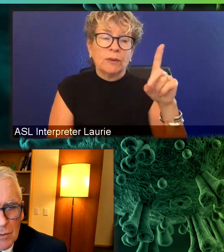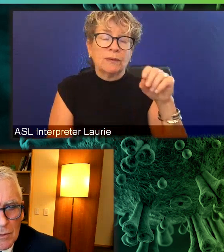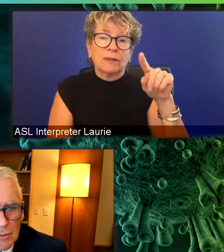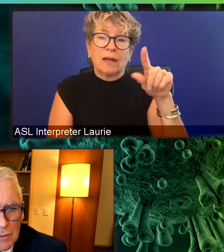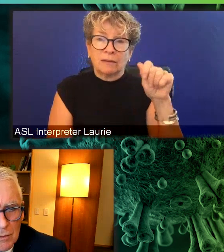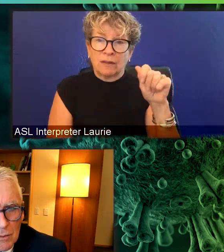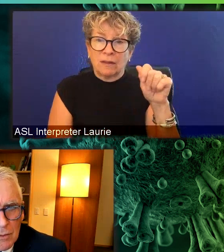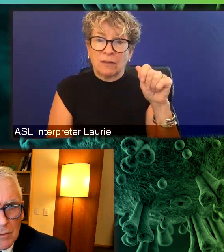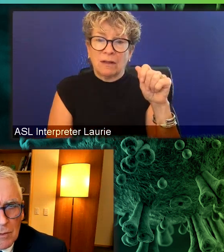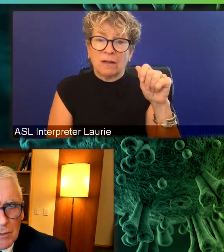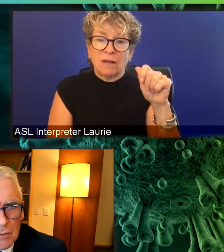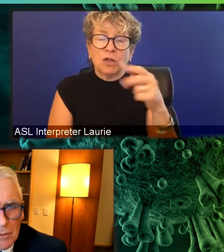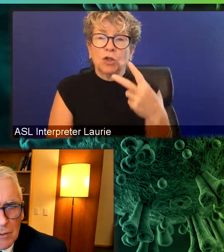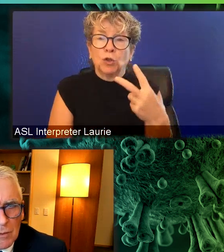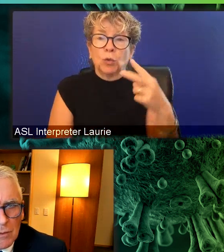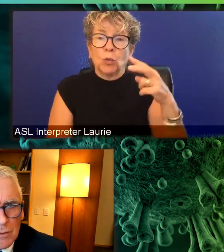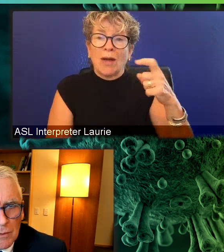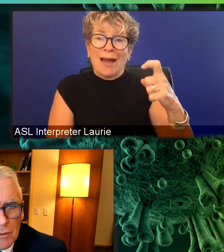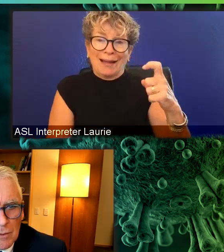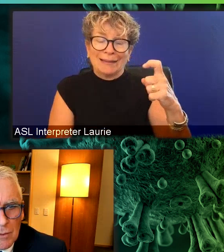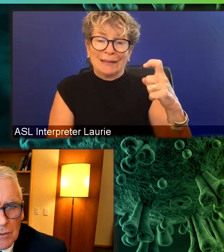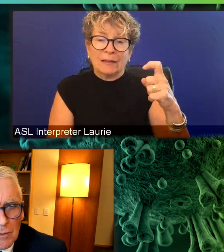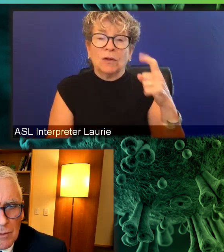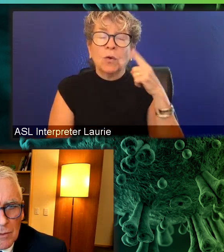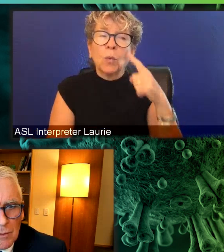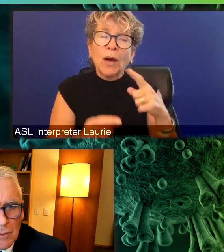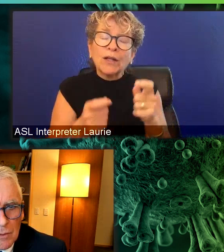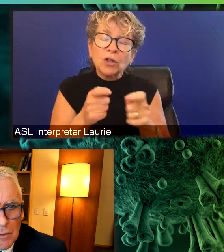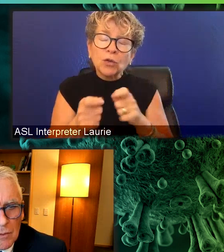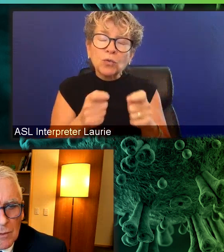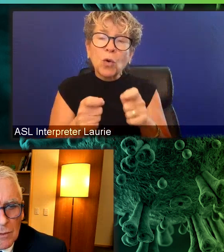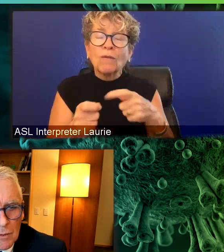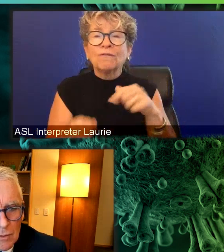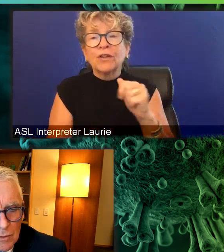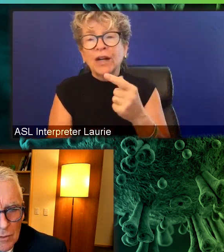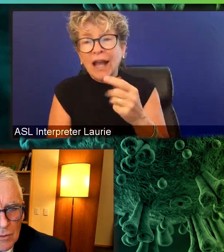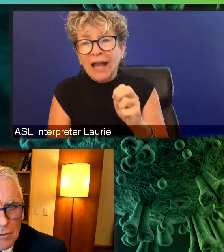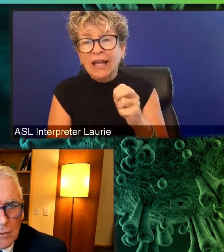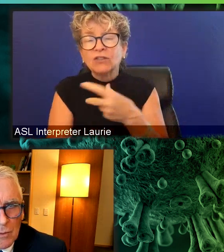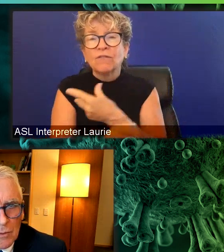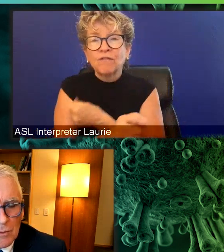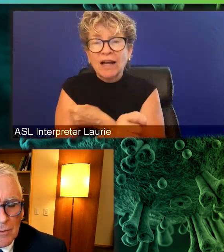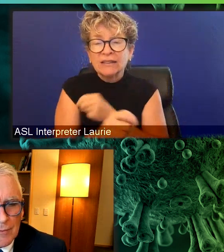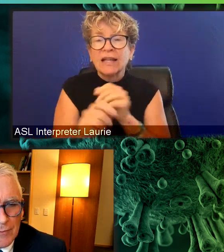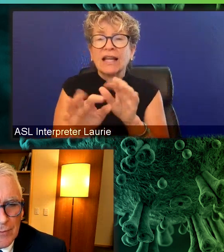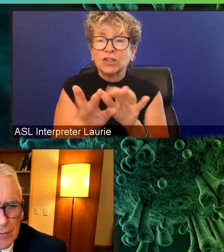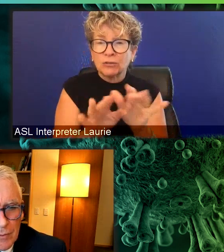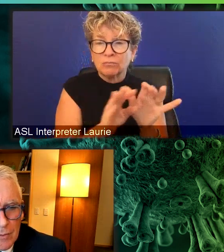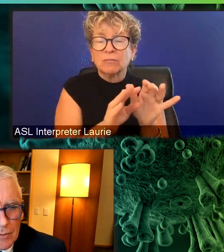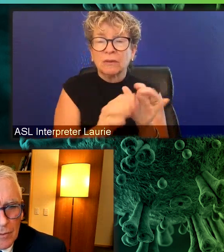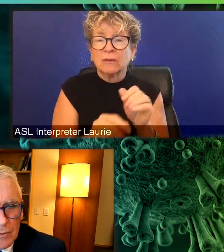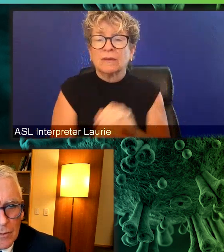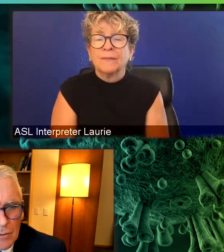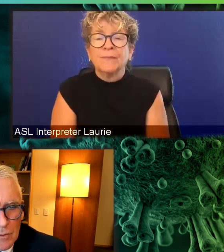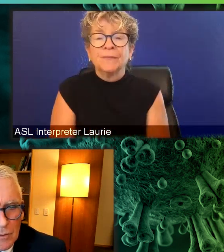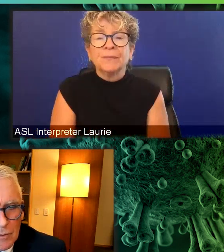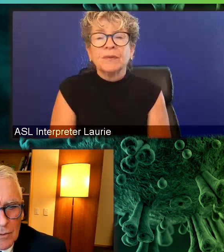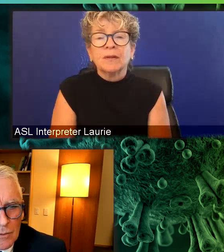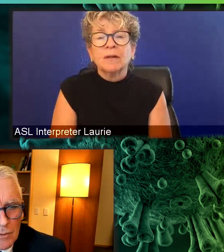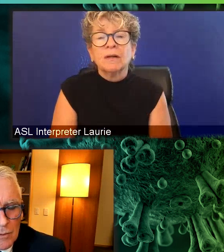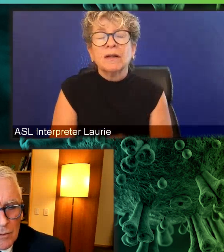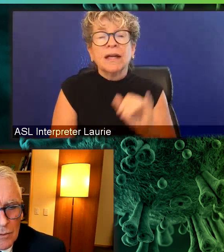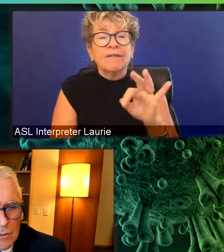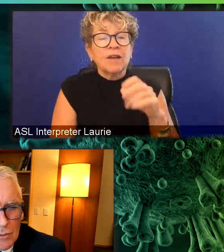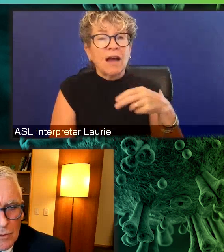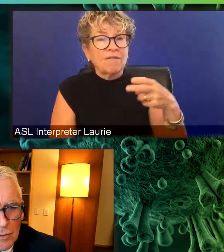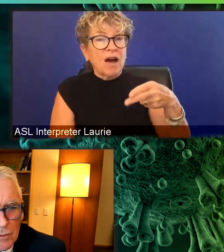on to be hospitalized once you control for age and vaccination status and other things. So, uh, so by having higher viral loads,